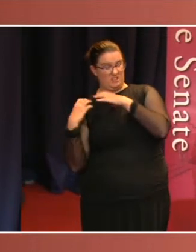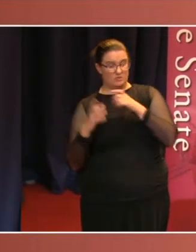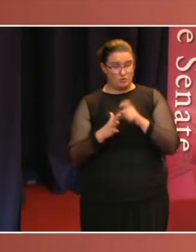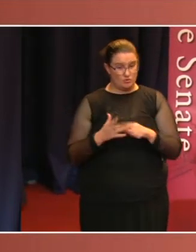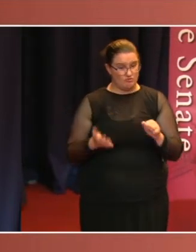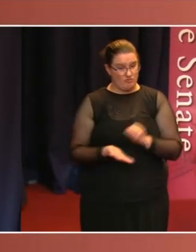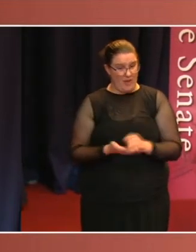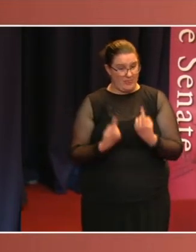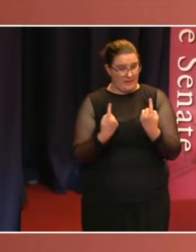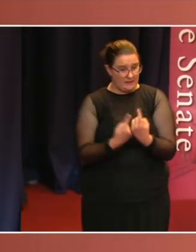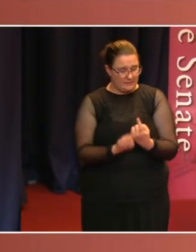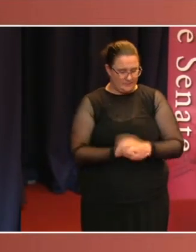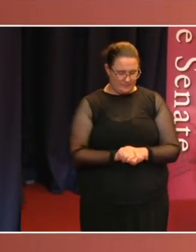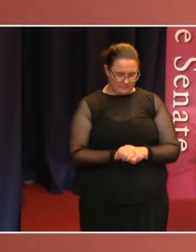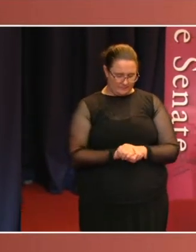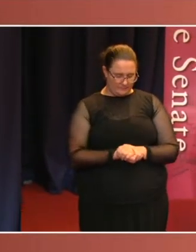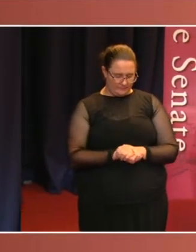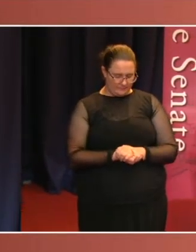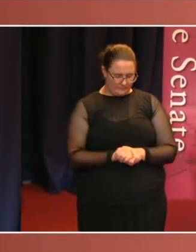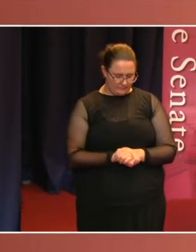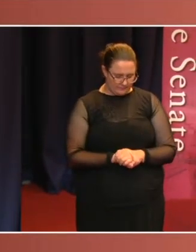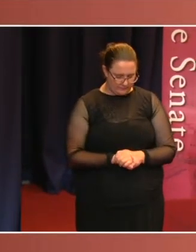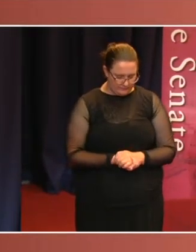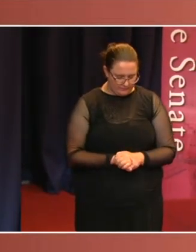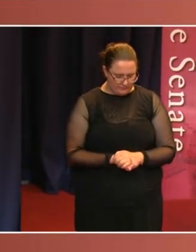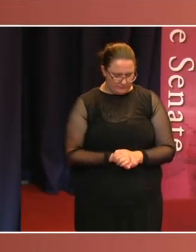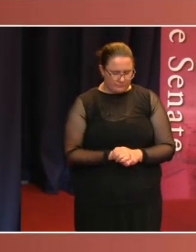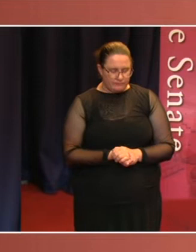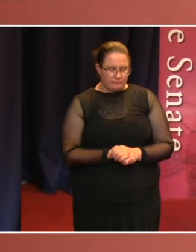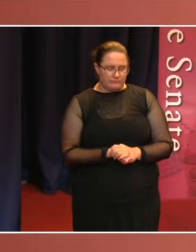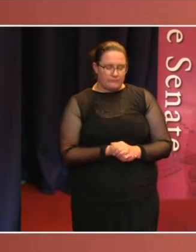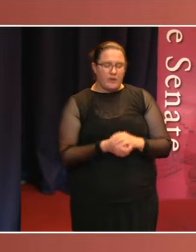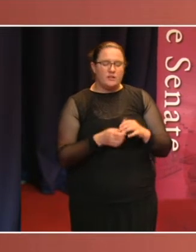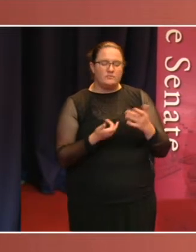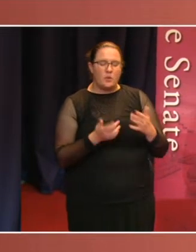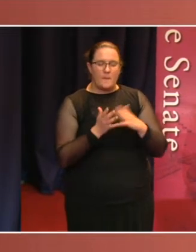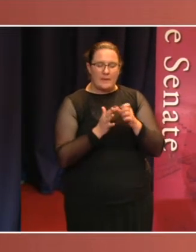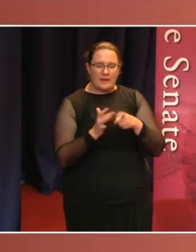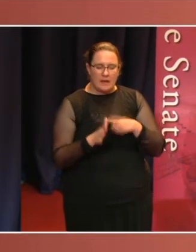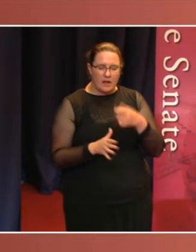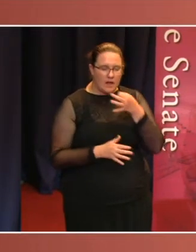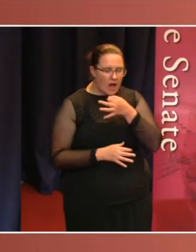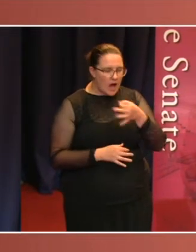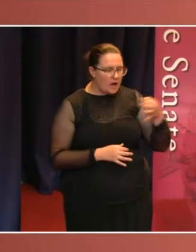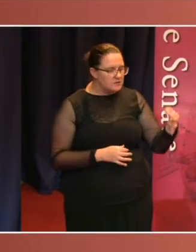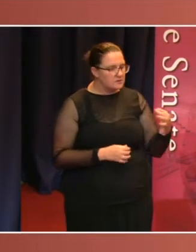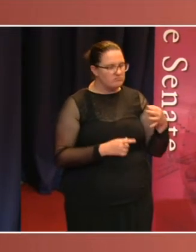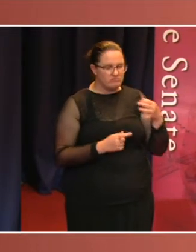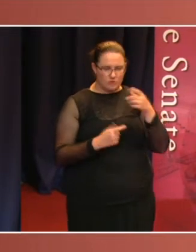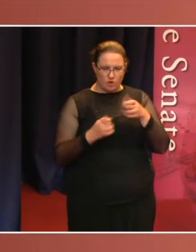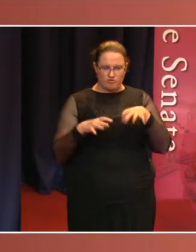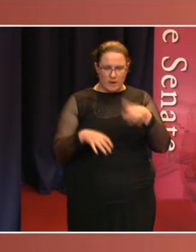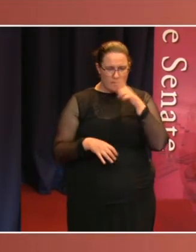weekly survey asked its readers whether they thought Senator Patrick's naming and shaming was fair and reasonable.